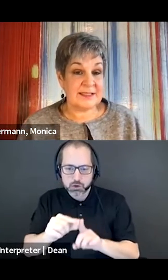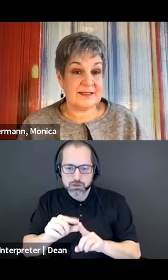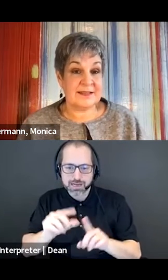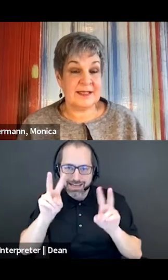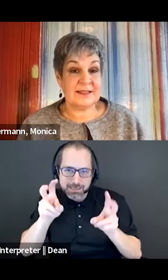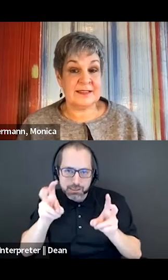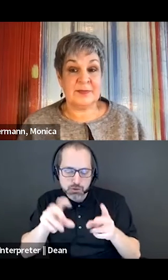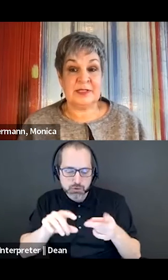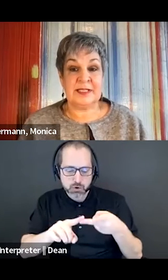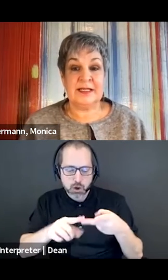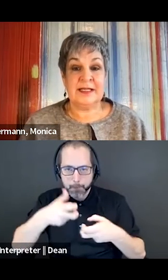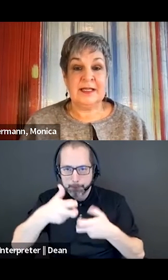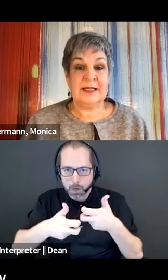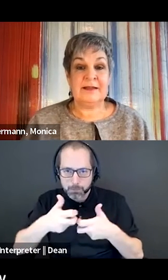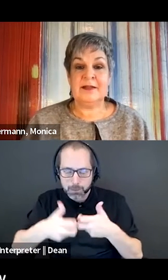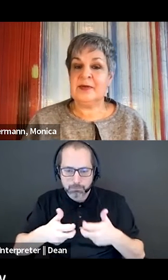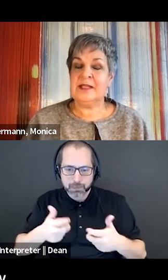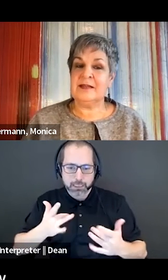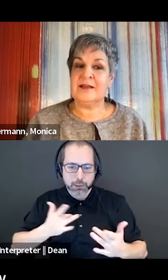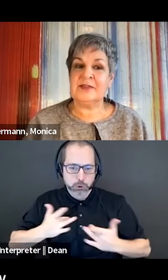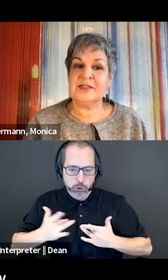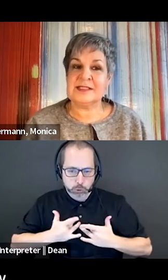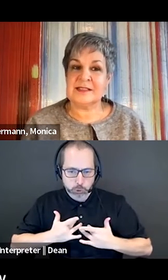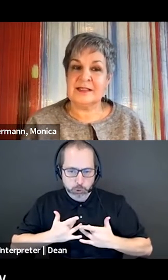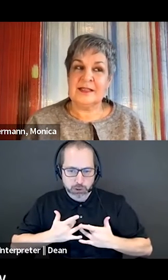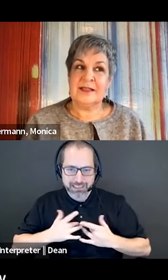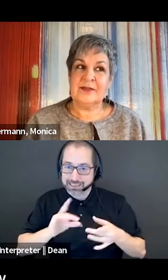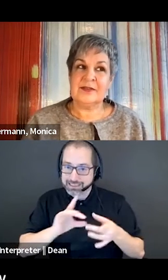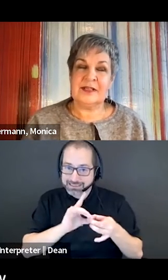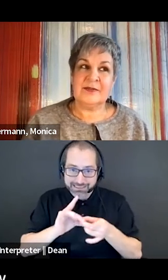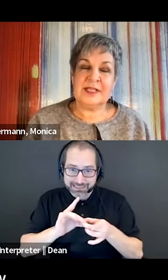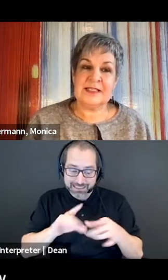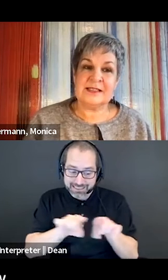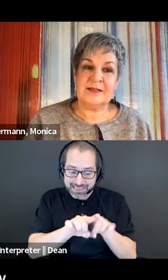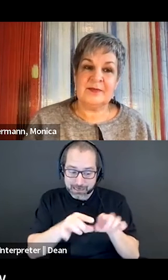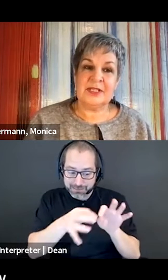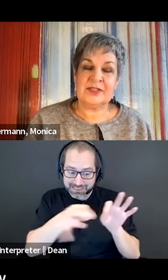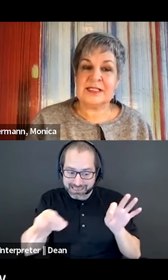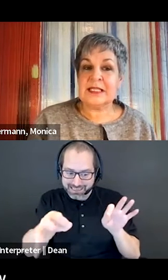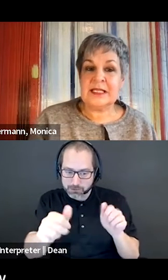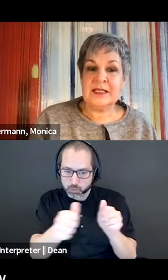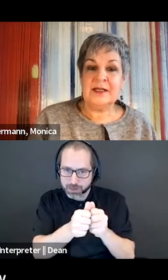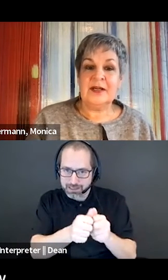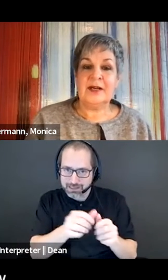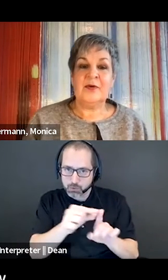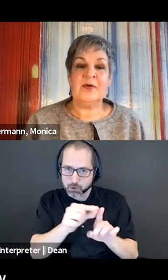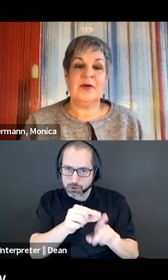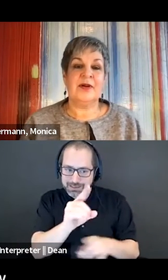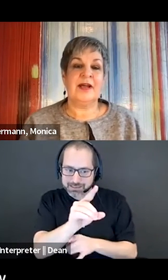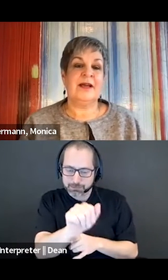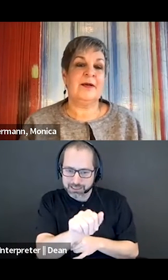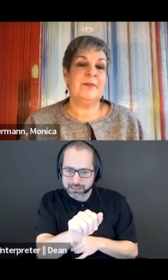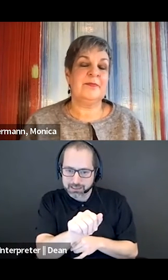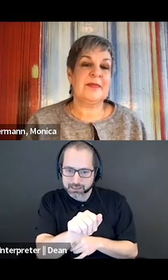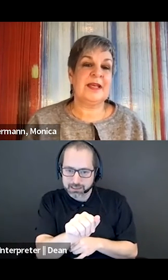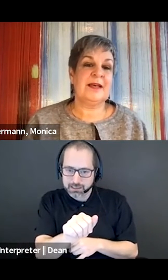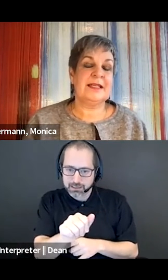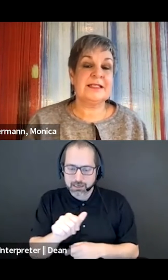same sentences as disability. And I think we have to just, you know, I don't think it's done maliciously, or